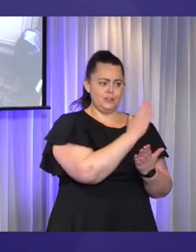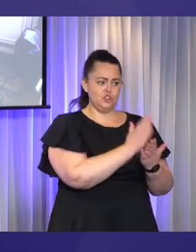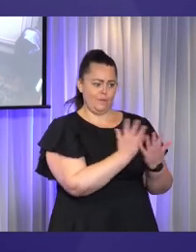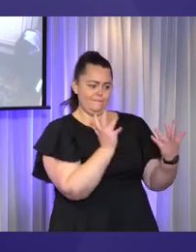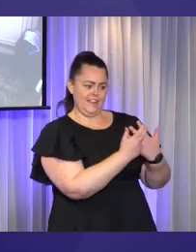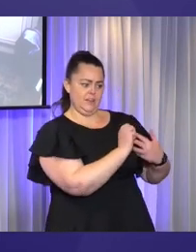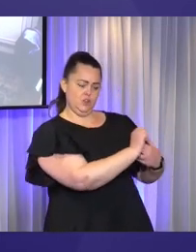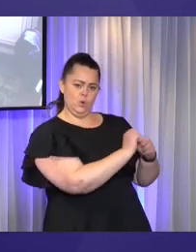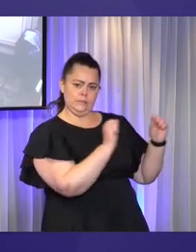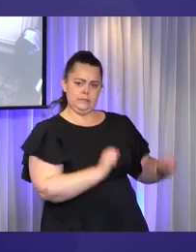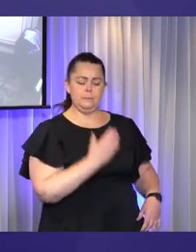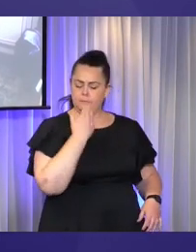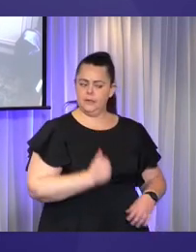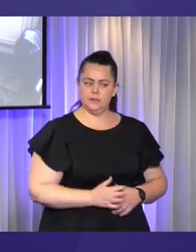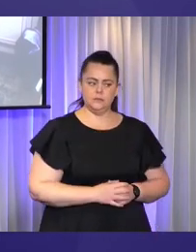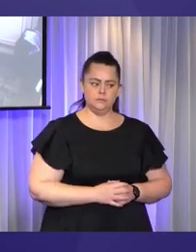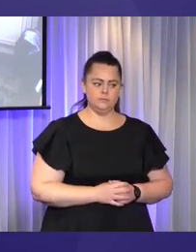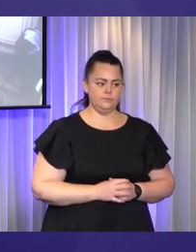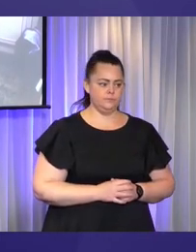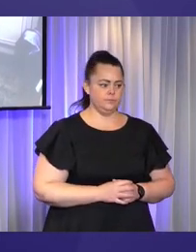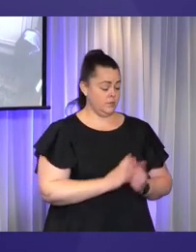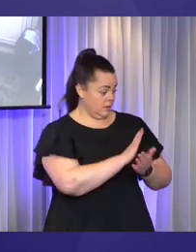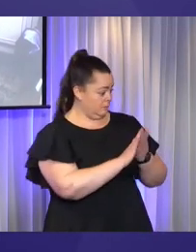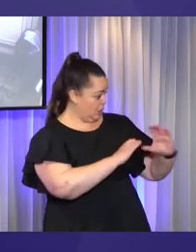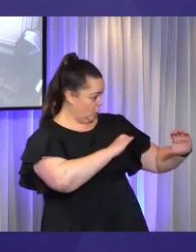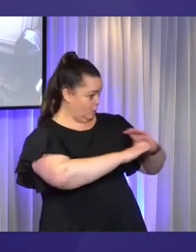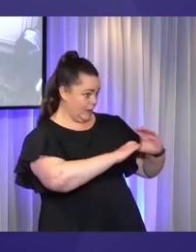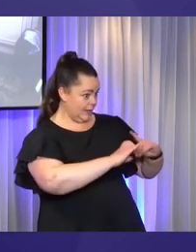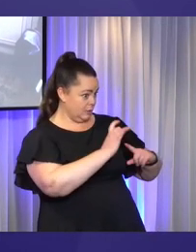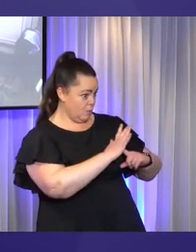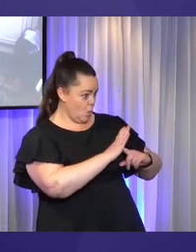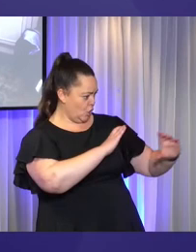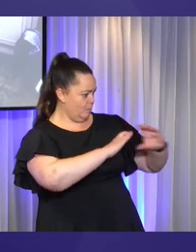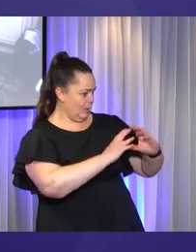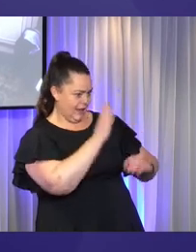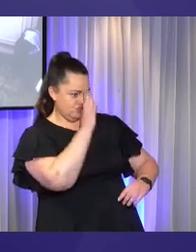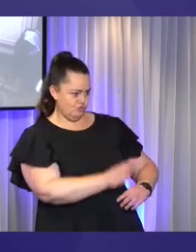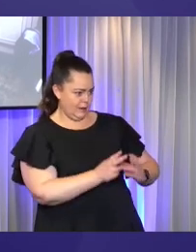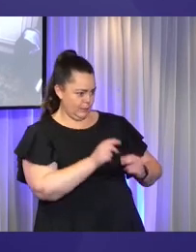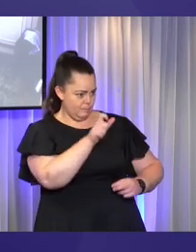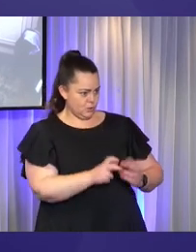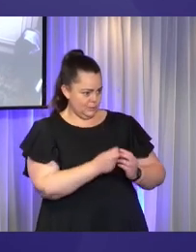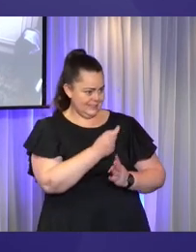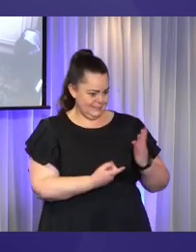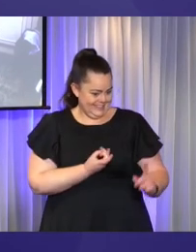So I guess from what I took from that, communication is really important and communicating with the person with disability themselves.